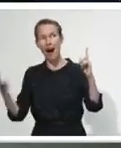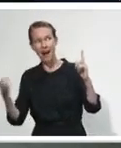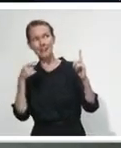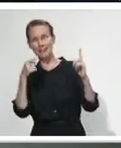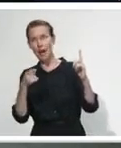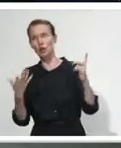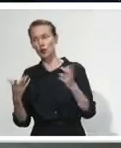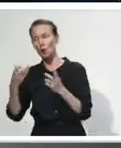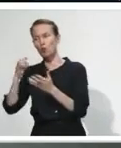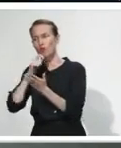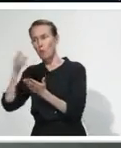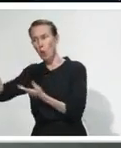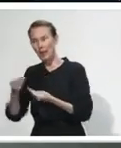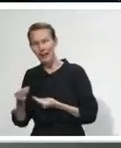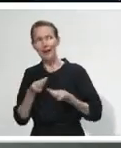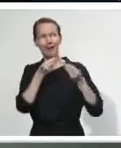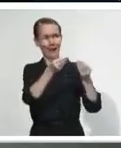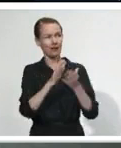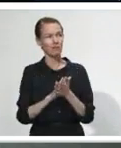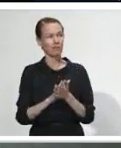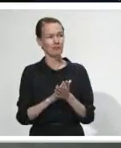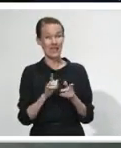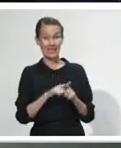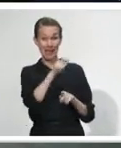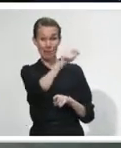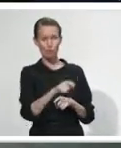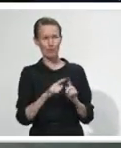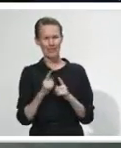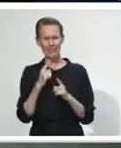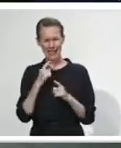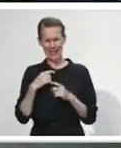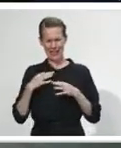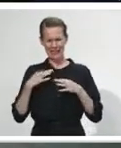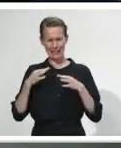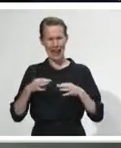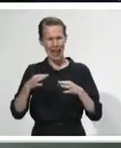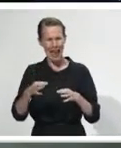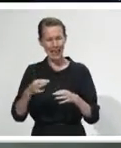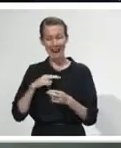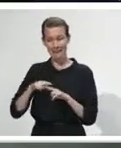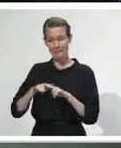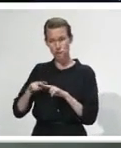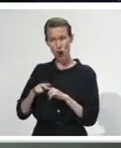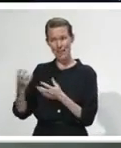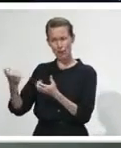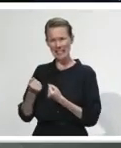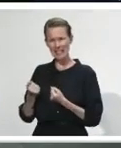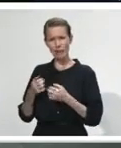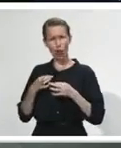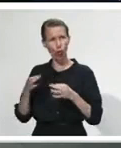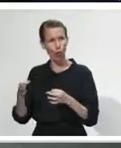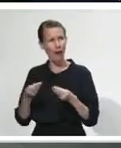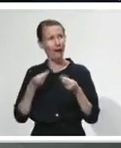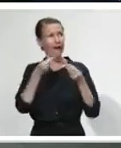of it. It doesn't have a long time before it got to him though, right? He doesn't have it yet? Yeah, is that what we've said yet? Well, I don't think it's unreasonable